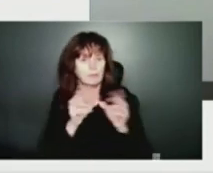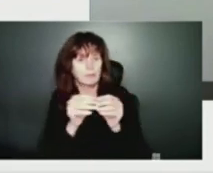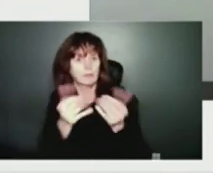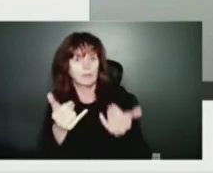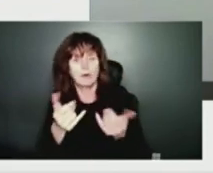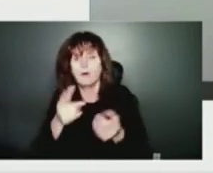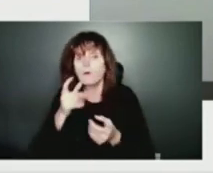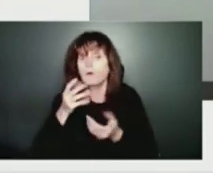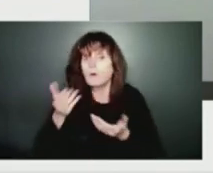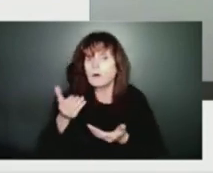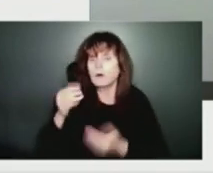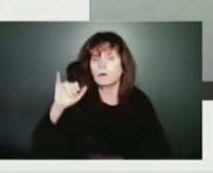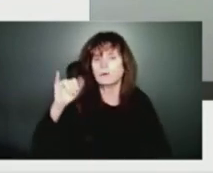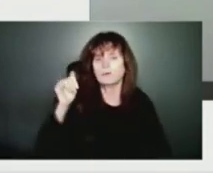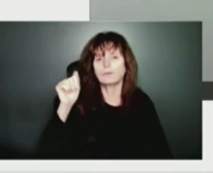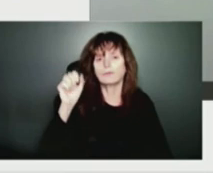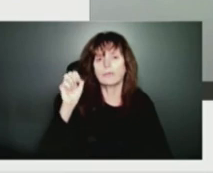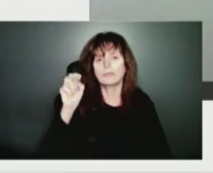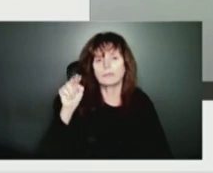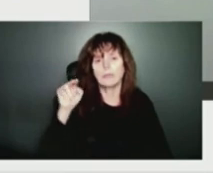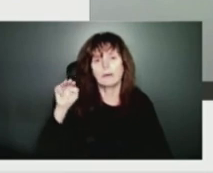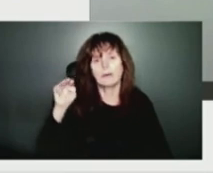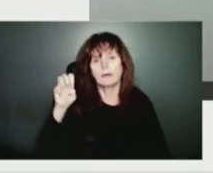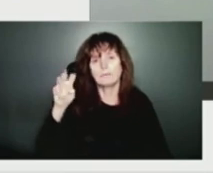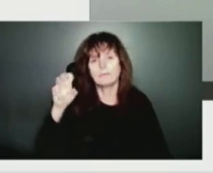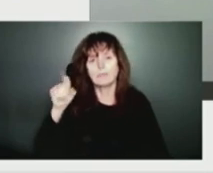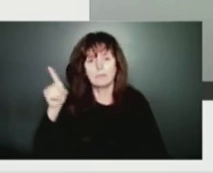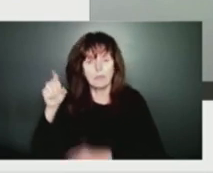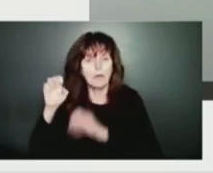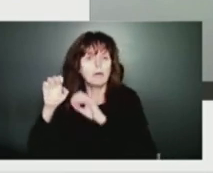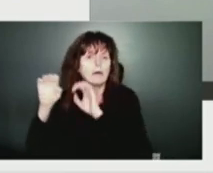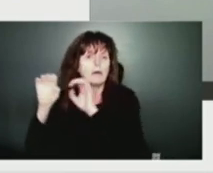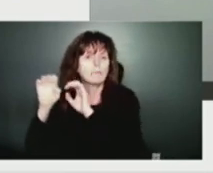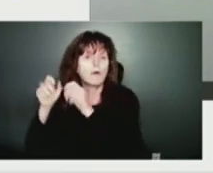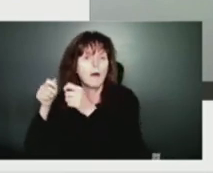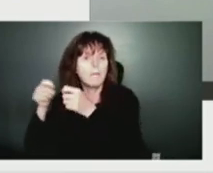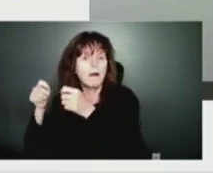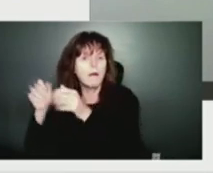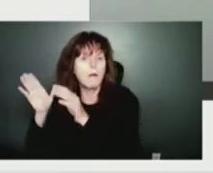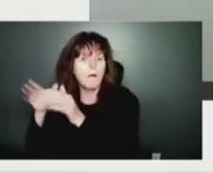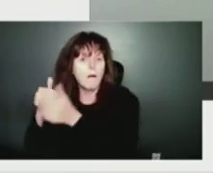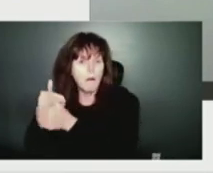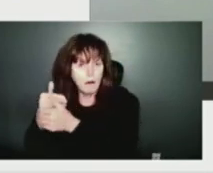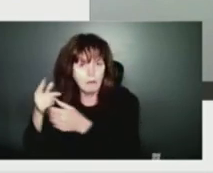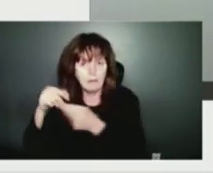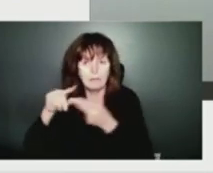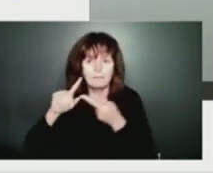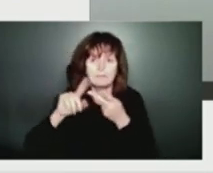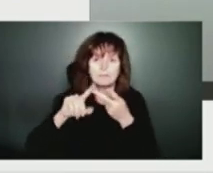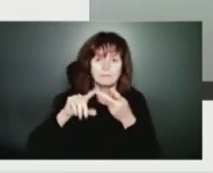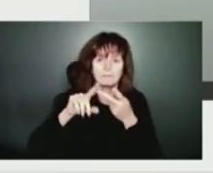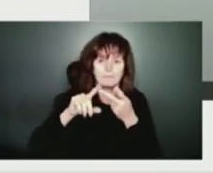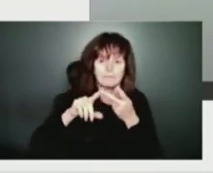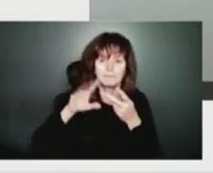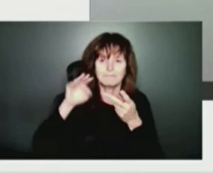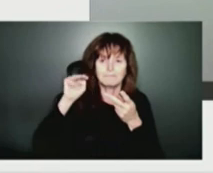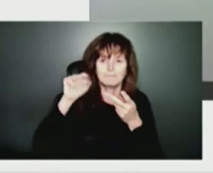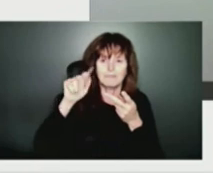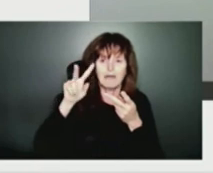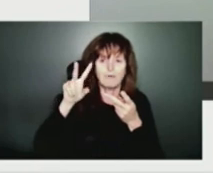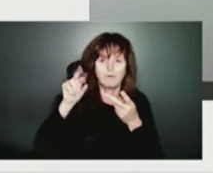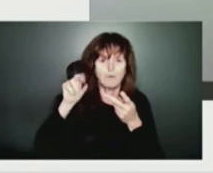Emergency Management Office, Bob Robichaux at Environment and Climate Change Canada, Sean Borden from Nova Scotia Power,